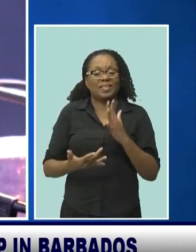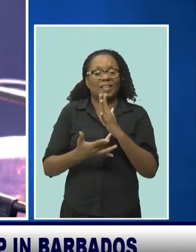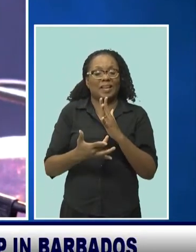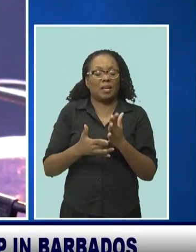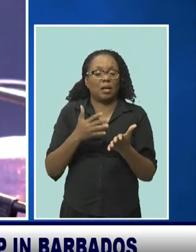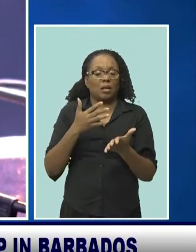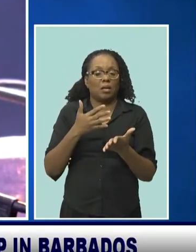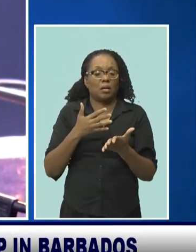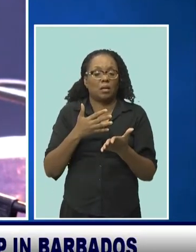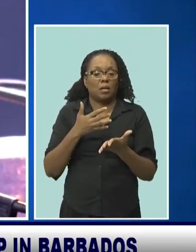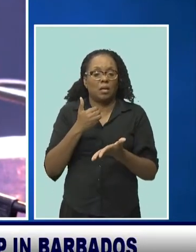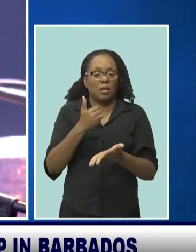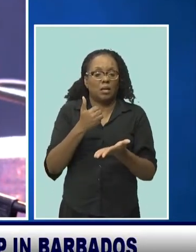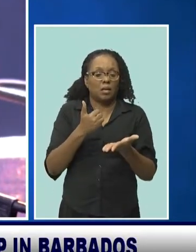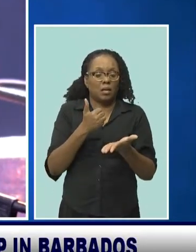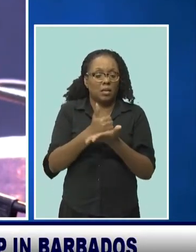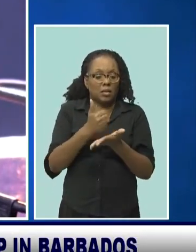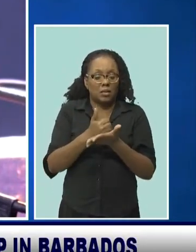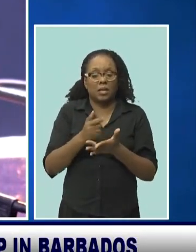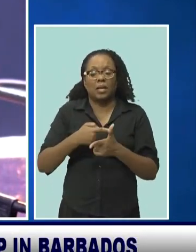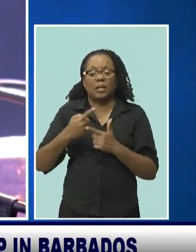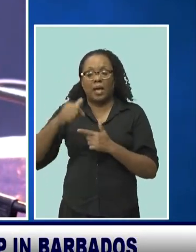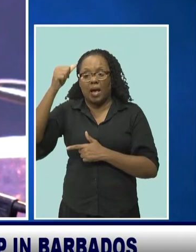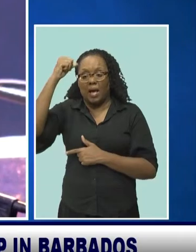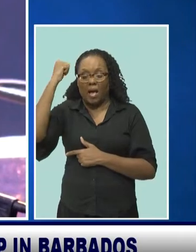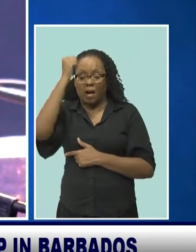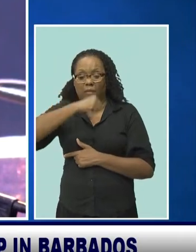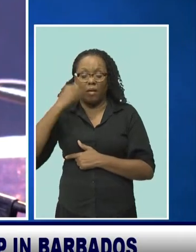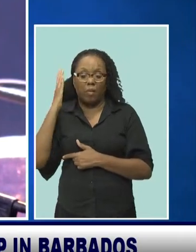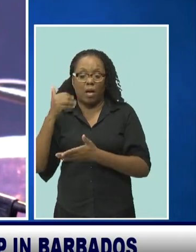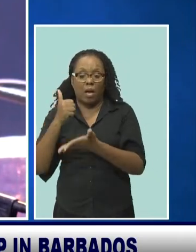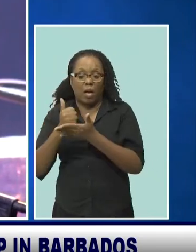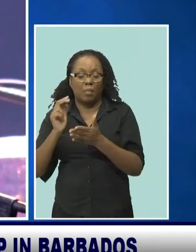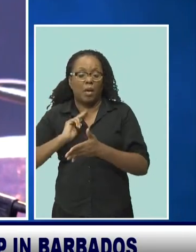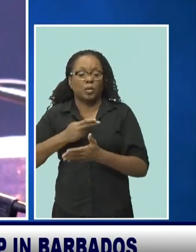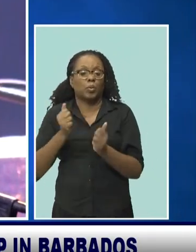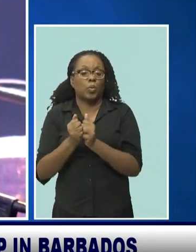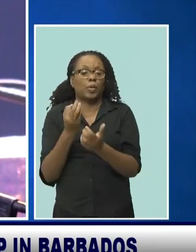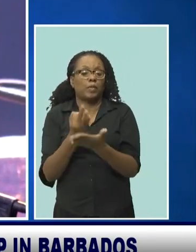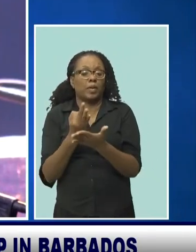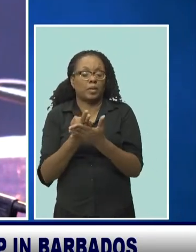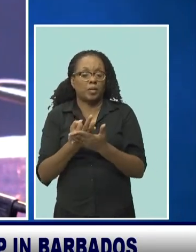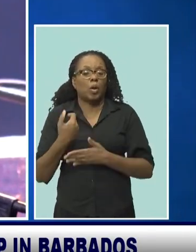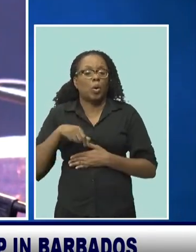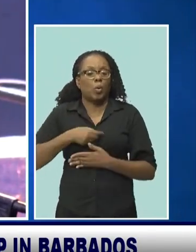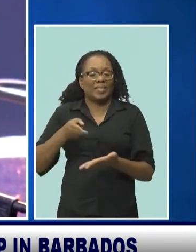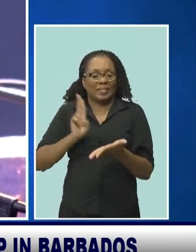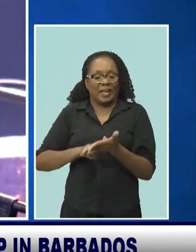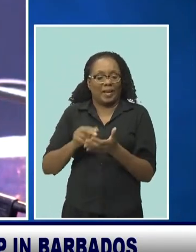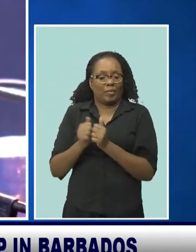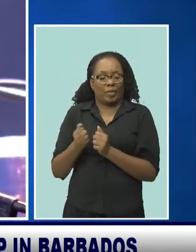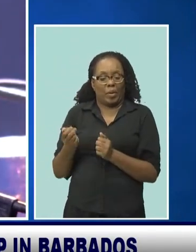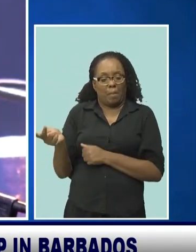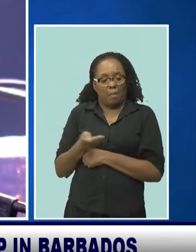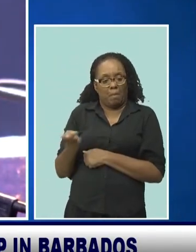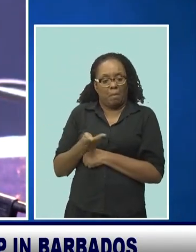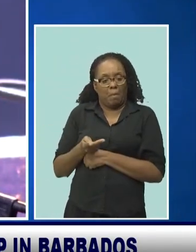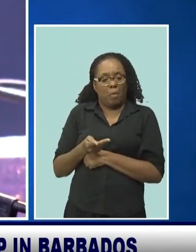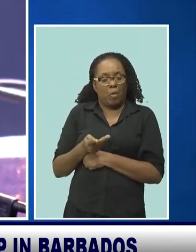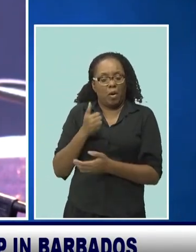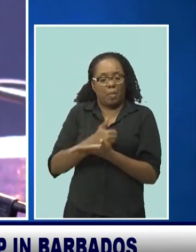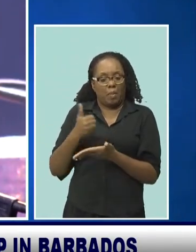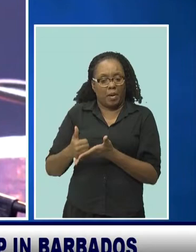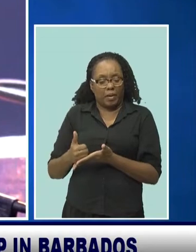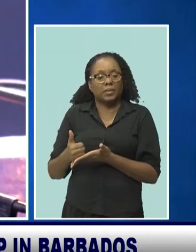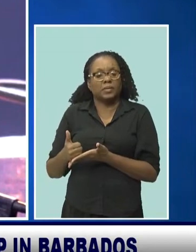for the bank would fall under the African Exim Bank. MOUs were signed with both organizations as well as a letter of intent